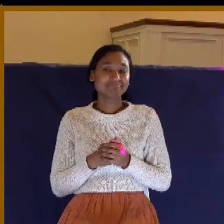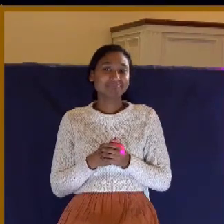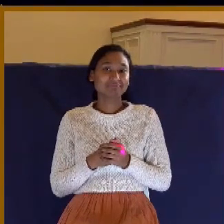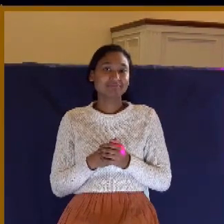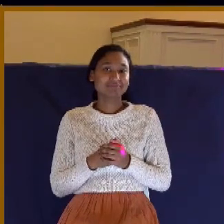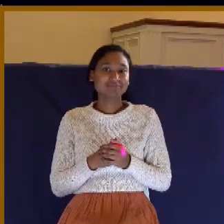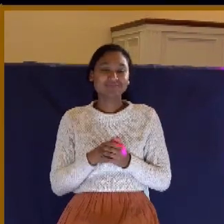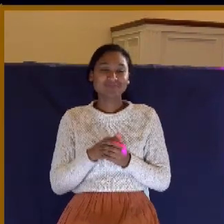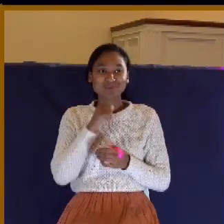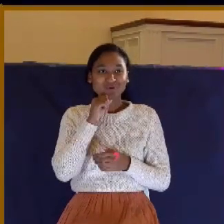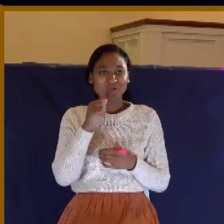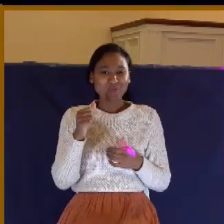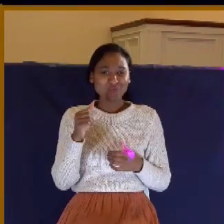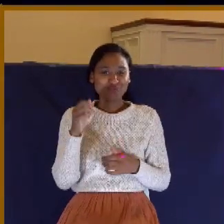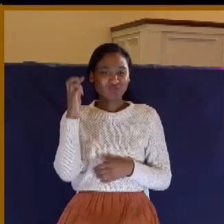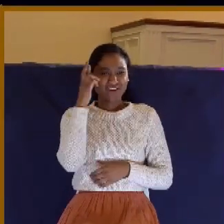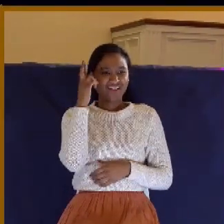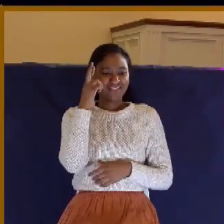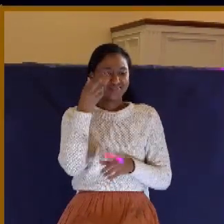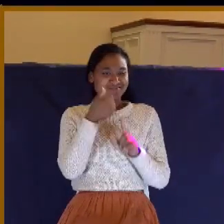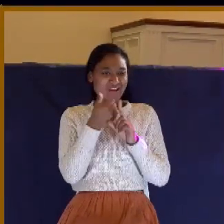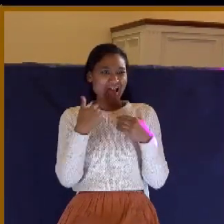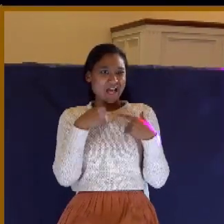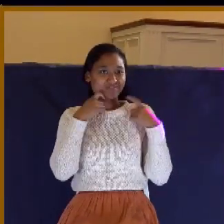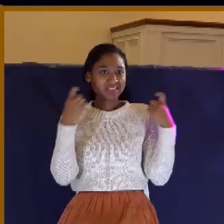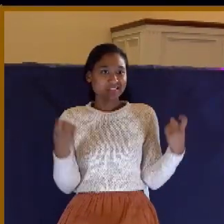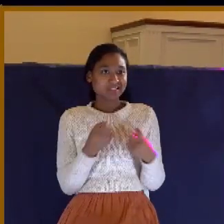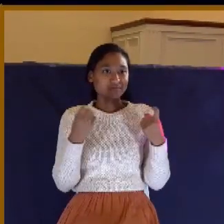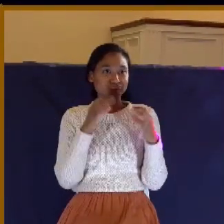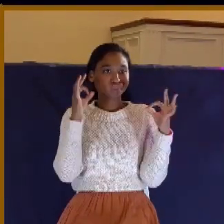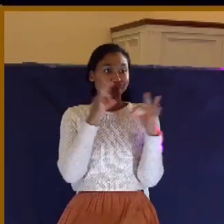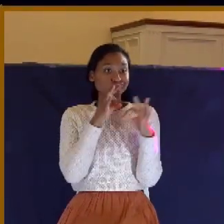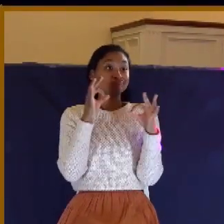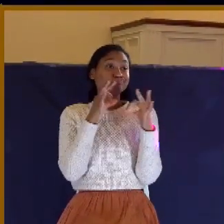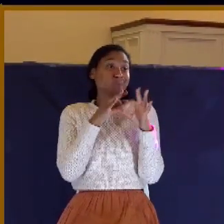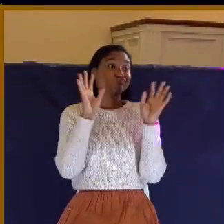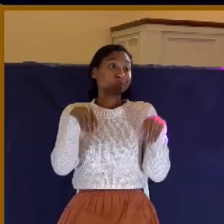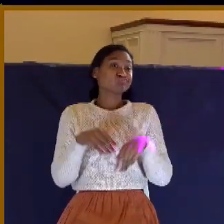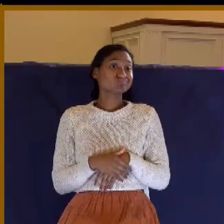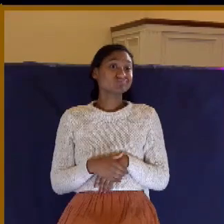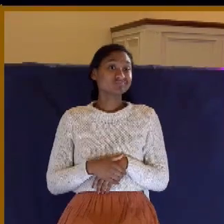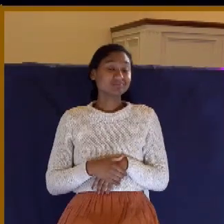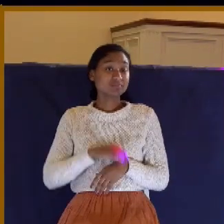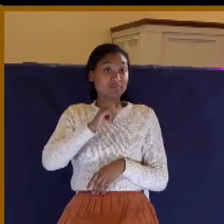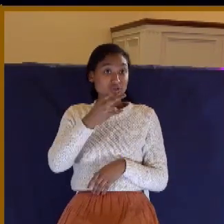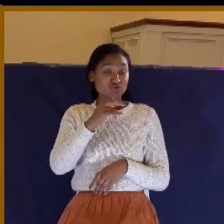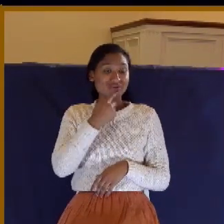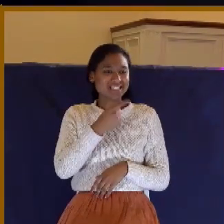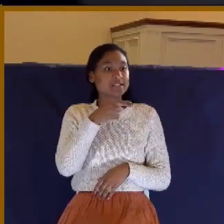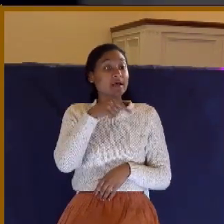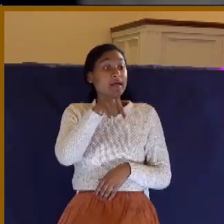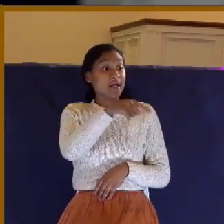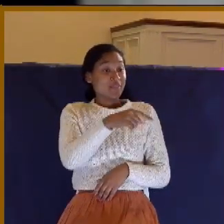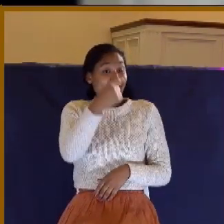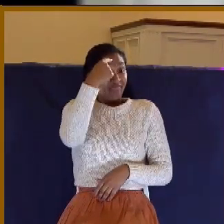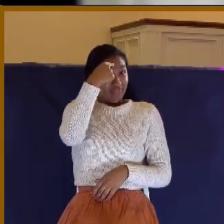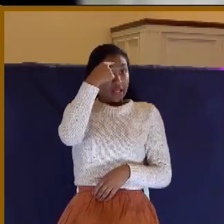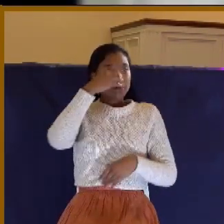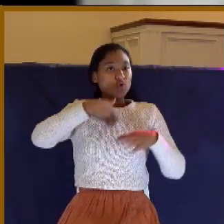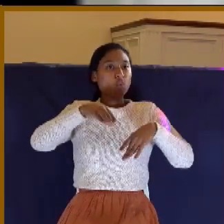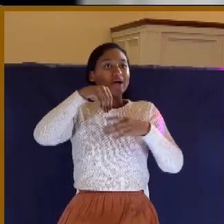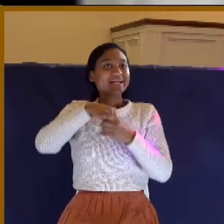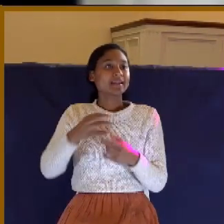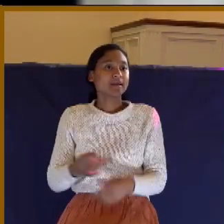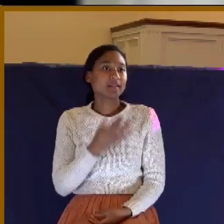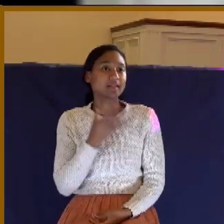They don't have any cognizance of sin in their life. In fact, John says they claim to be walking in the light. In verse 6, If we